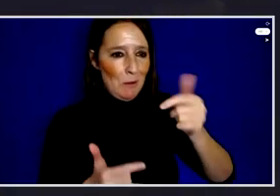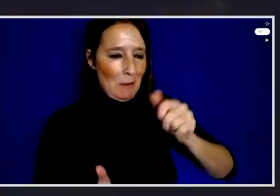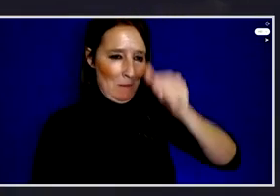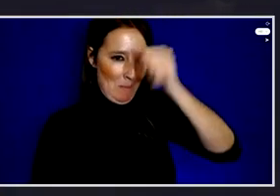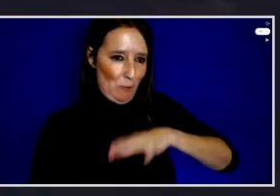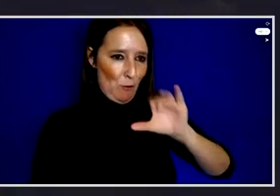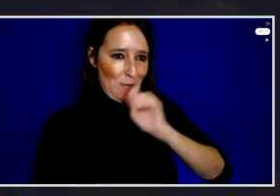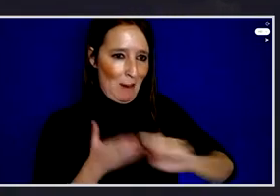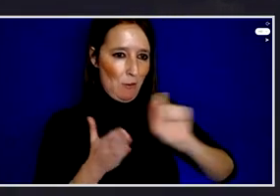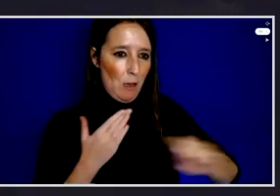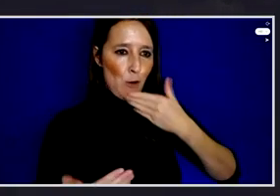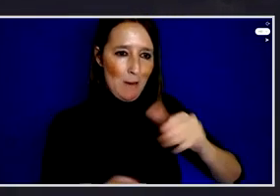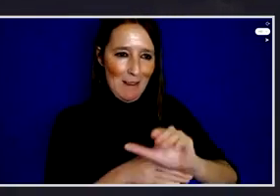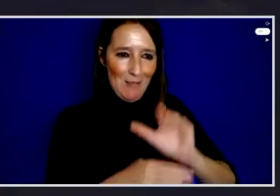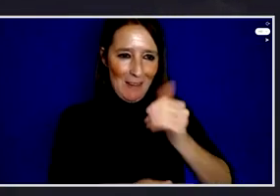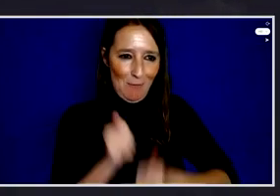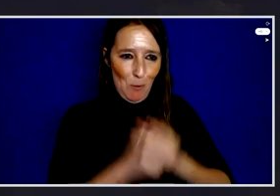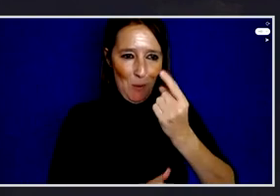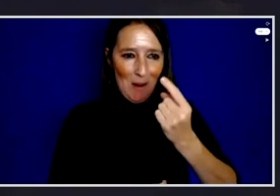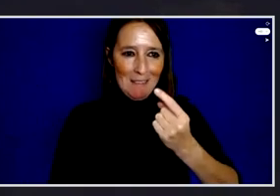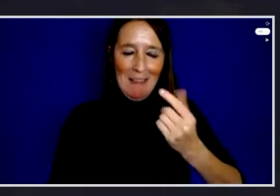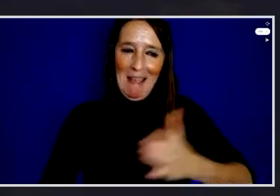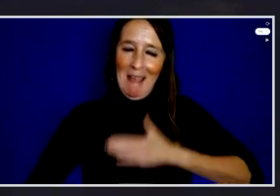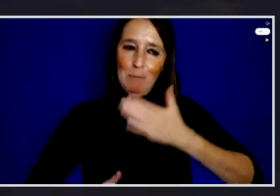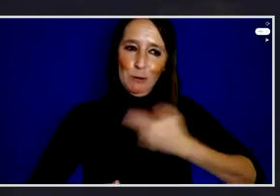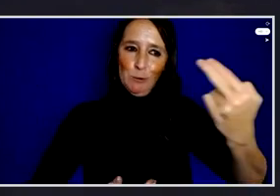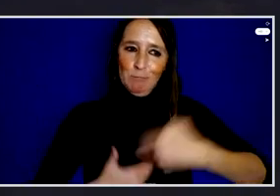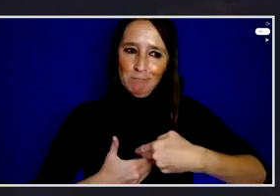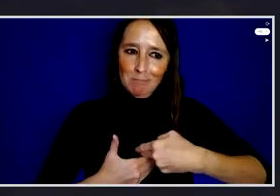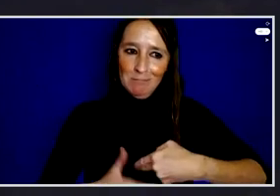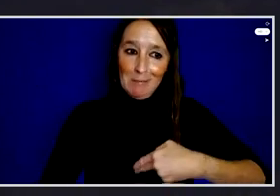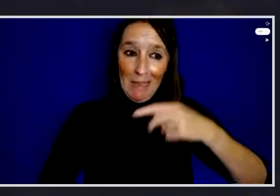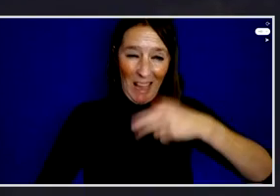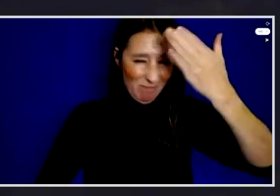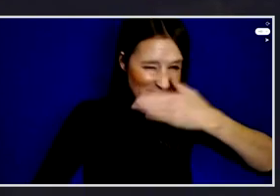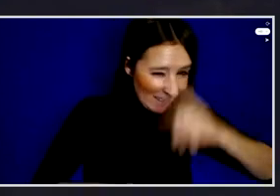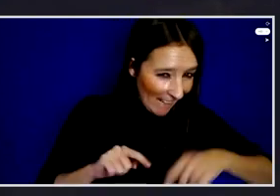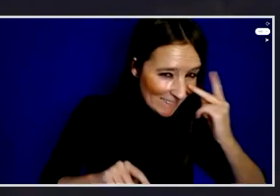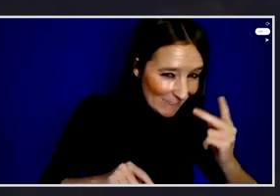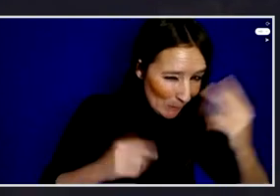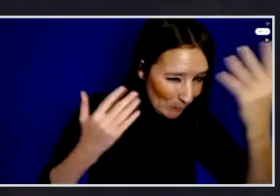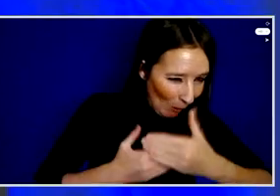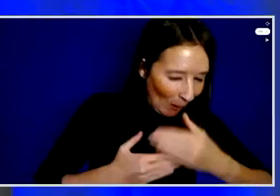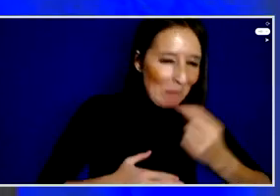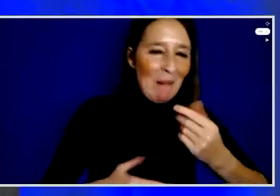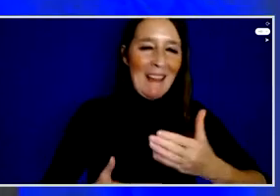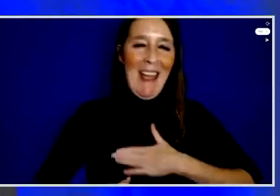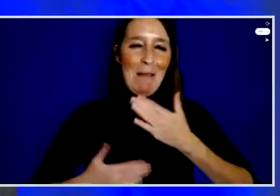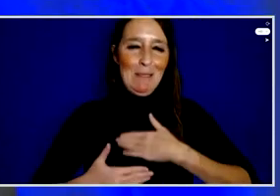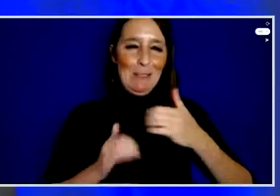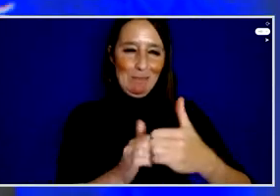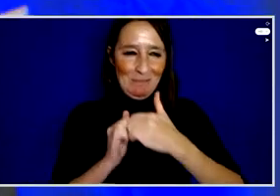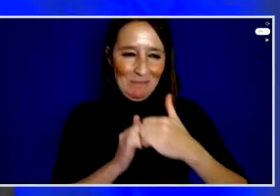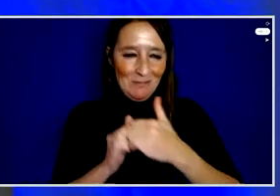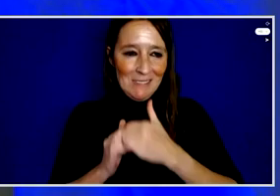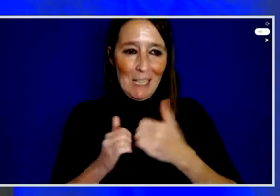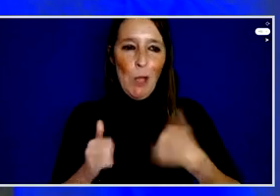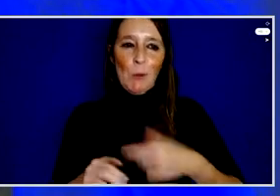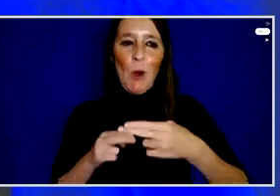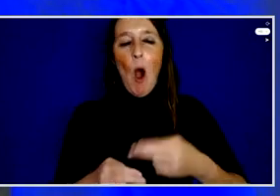everyone. Good to be with you. I can't see you, but it's very good to be with you. So, this is supposed to be a fireside chat.